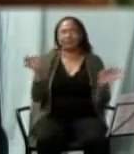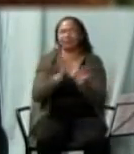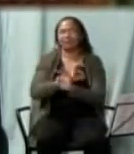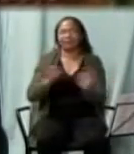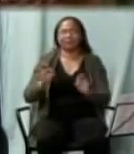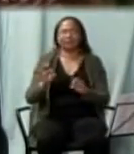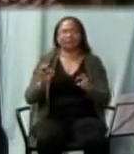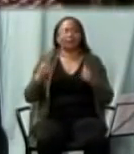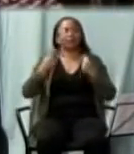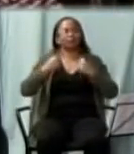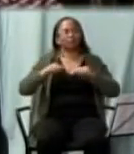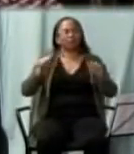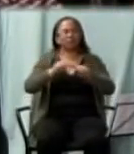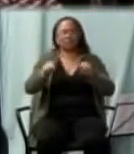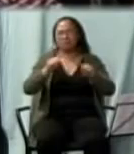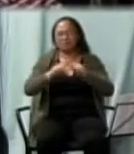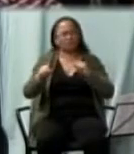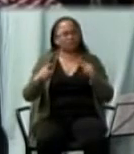seaweed.